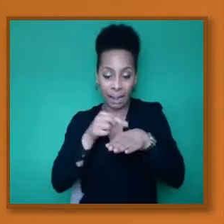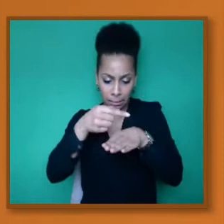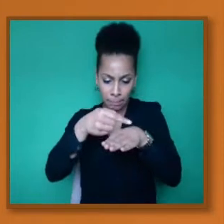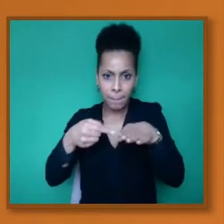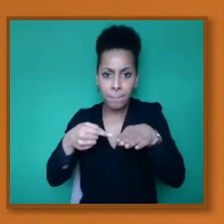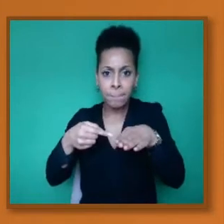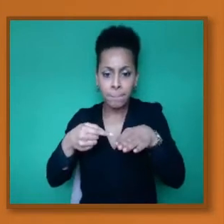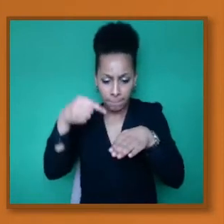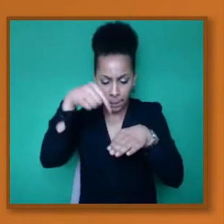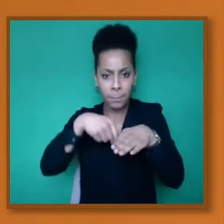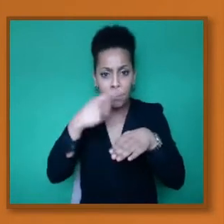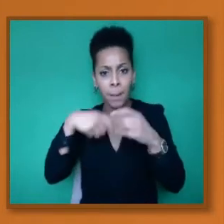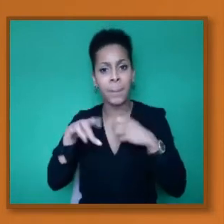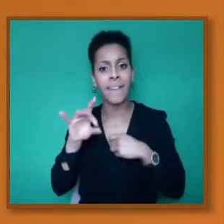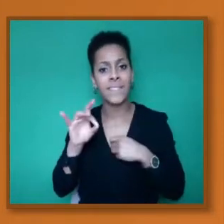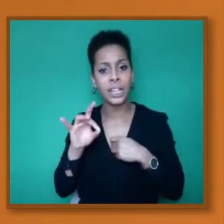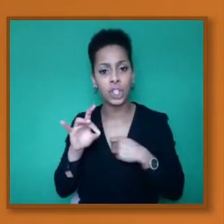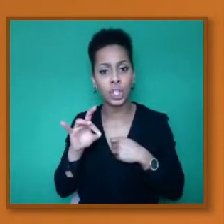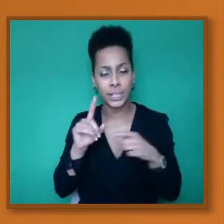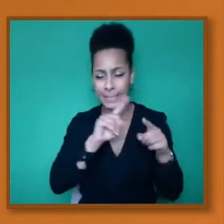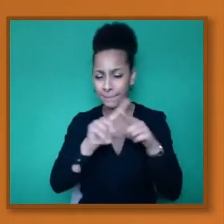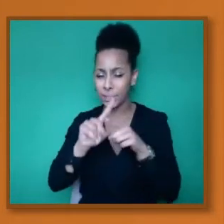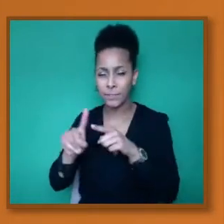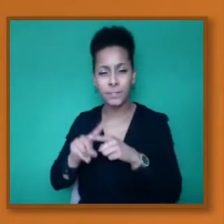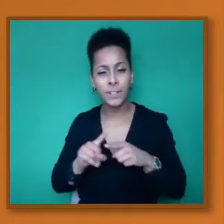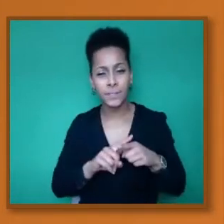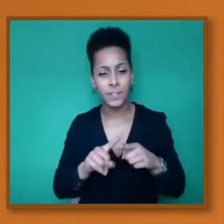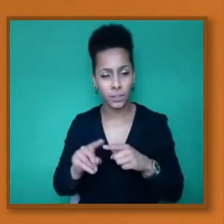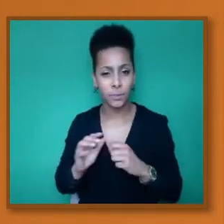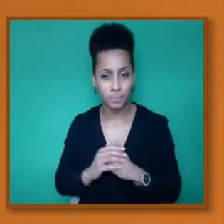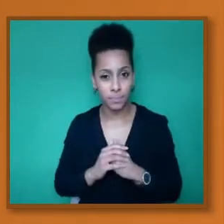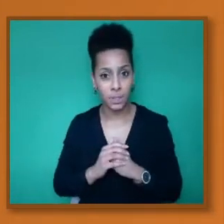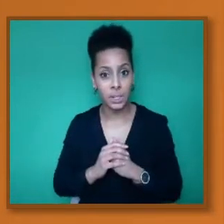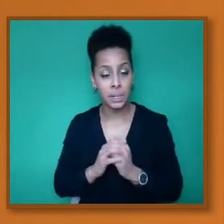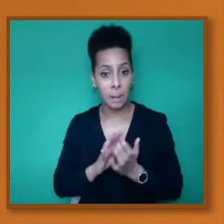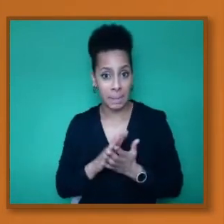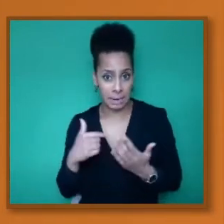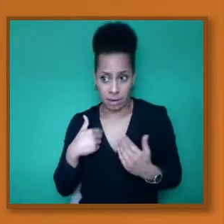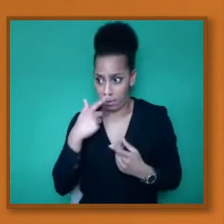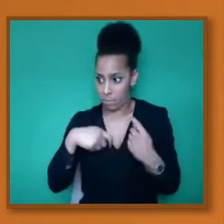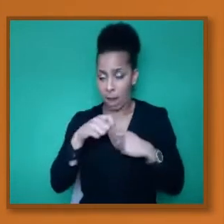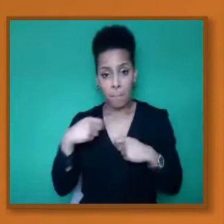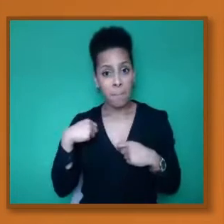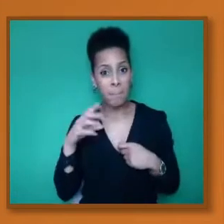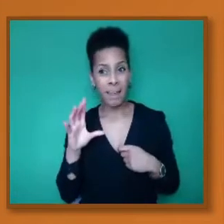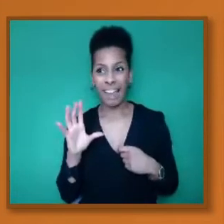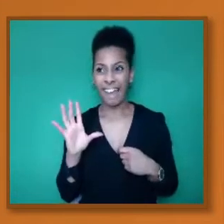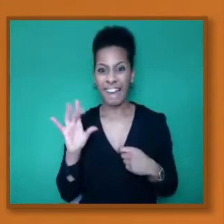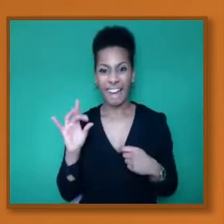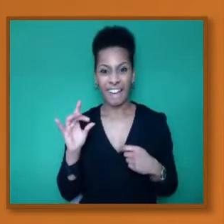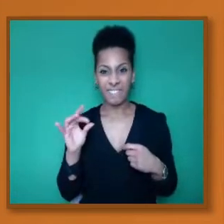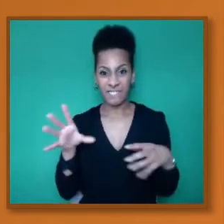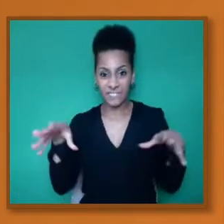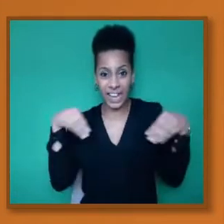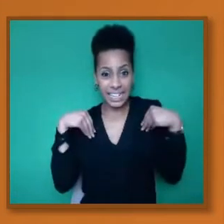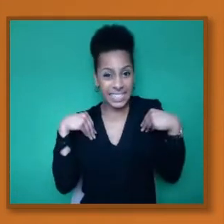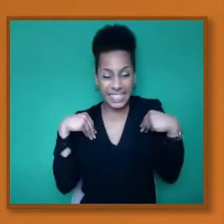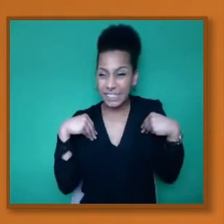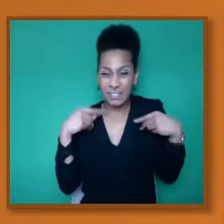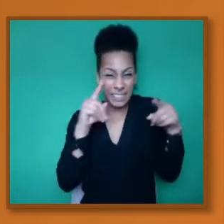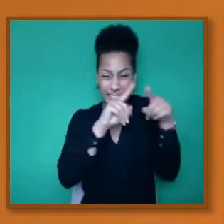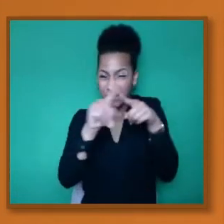All right. All So we can get infected with, you know, with all those sort of diseases.